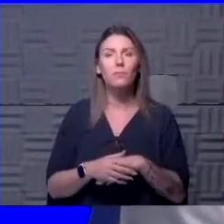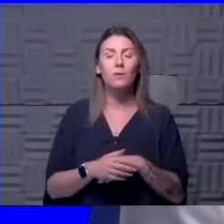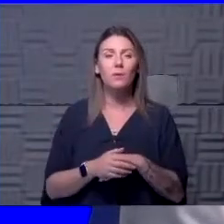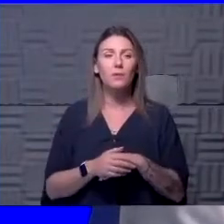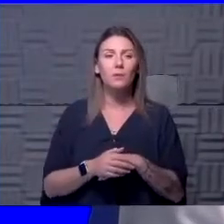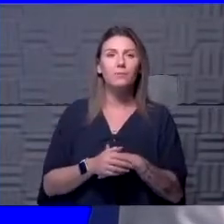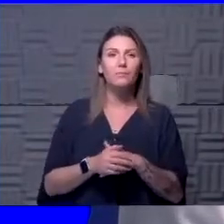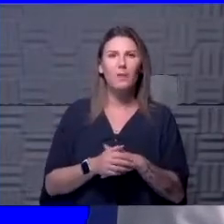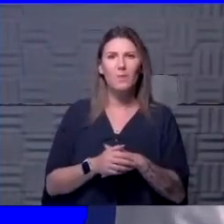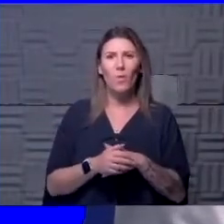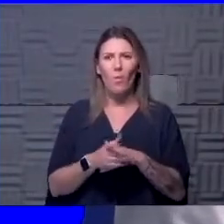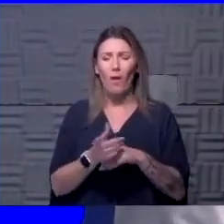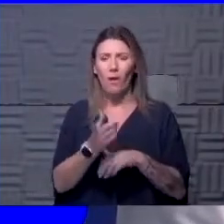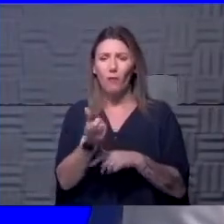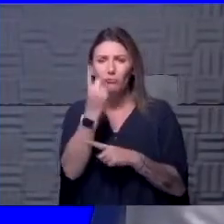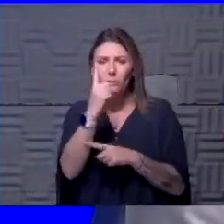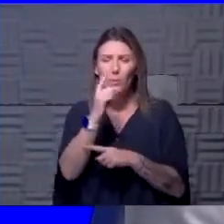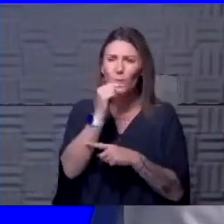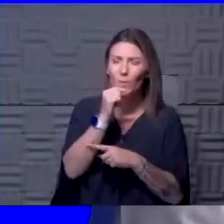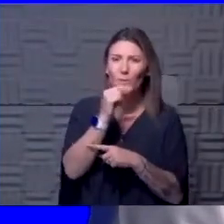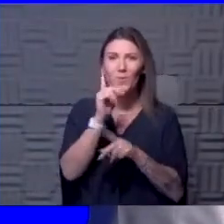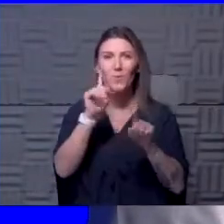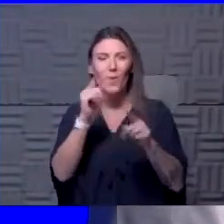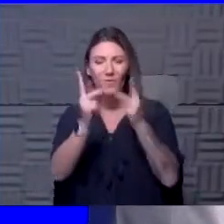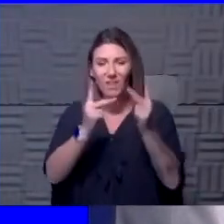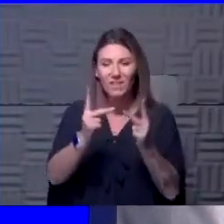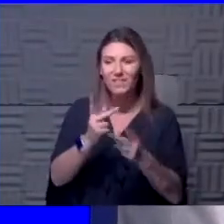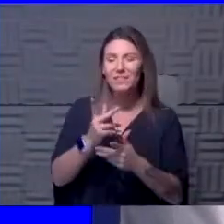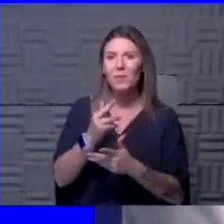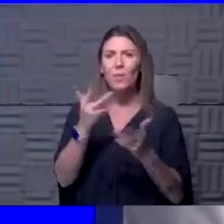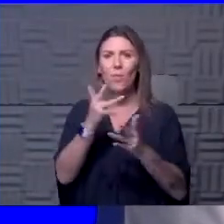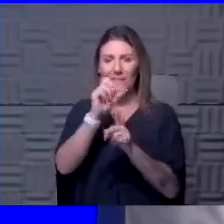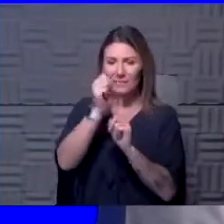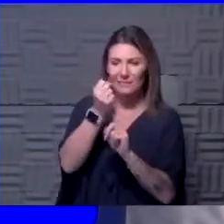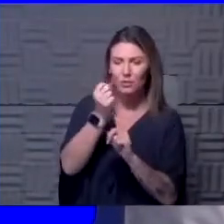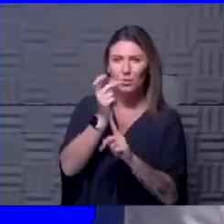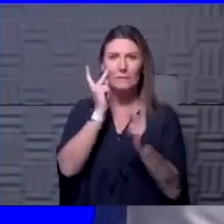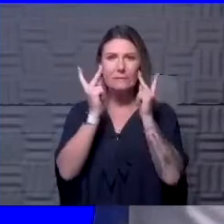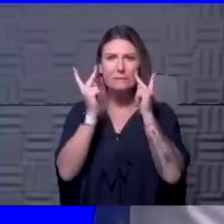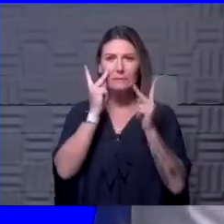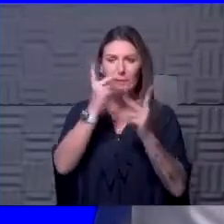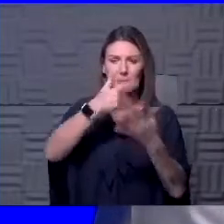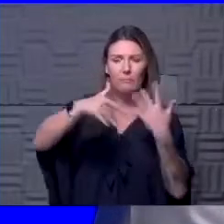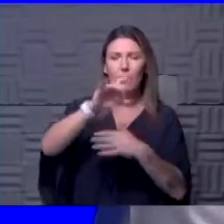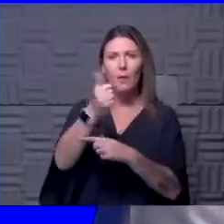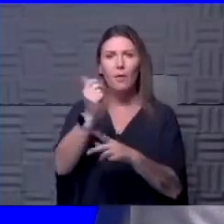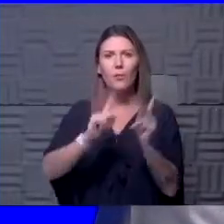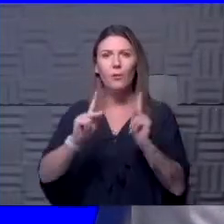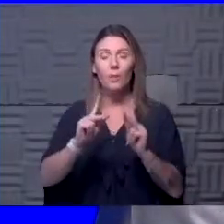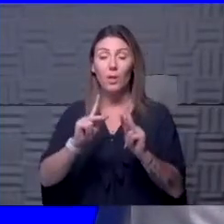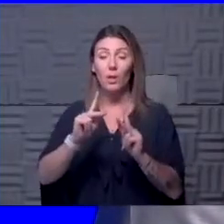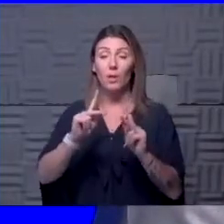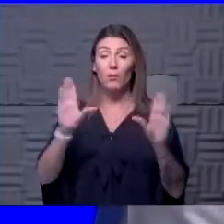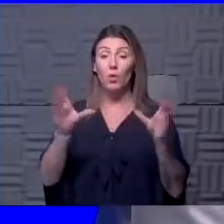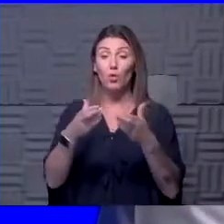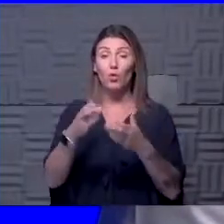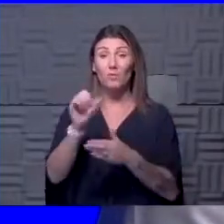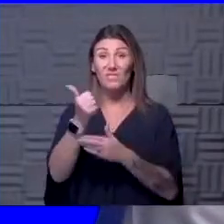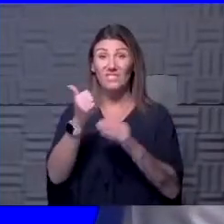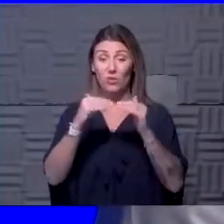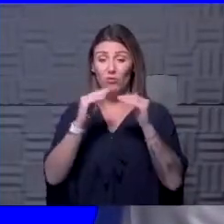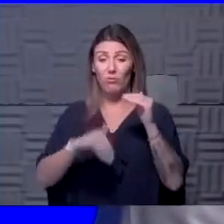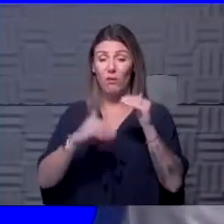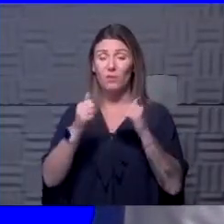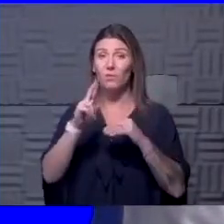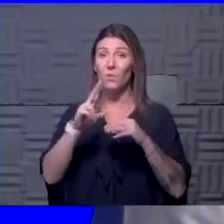who is it that you're going to see? You know, what is that situation that you're going to be seeing the other people? Groups of 10 or less are much better or even